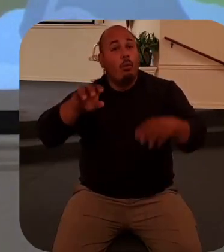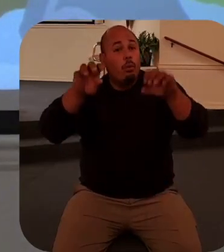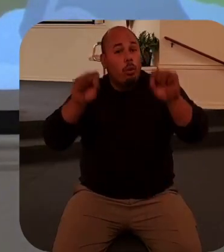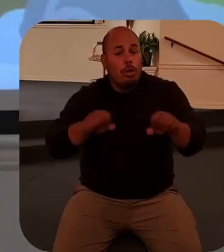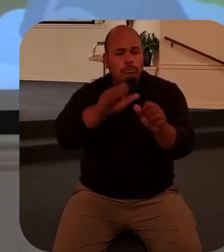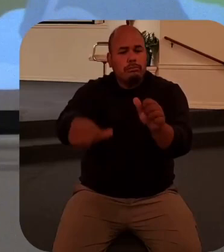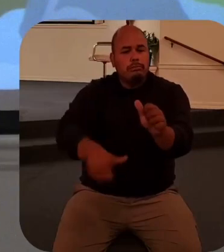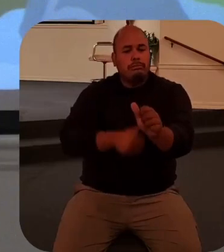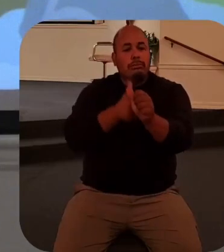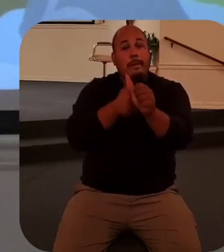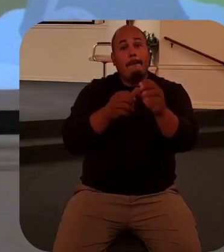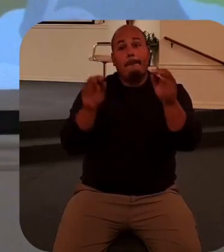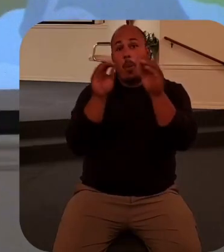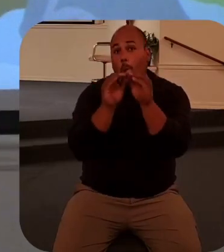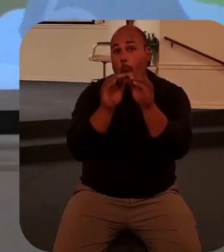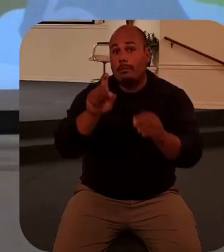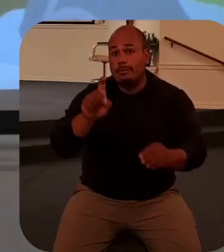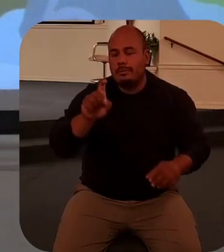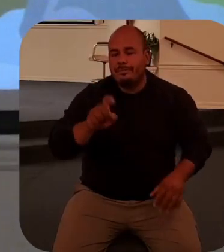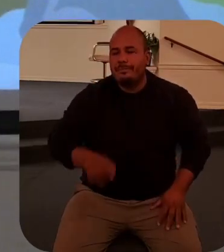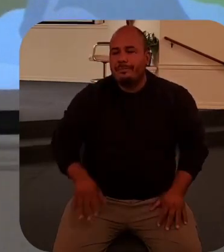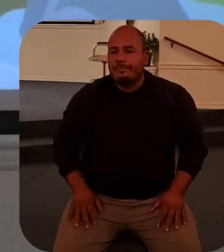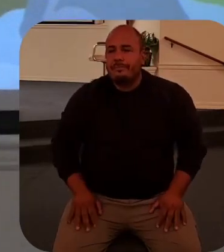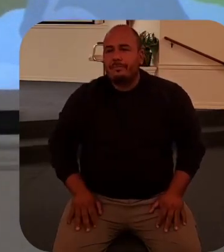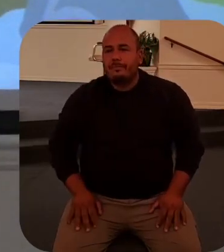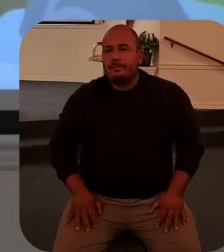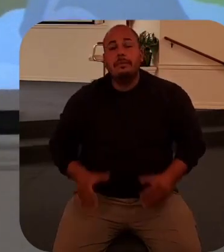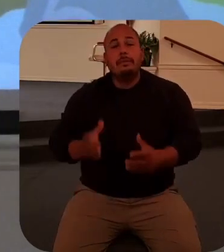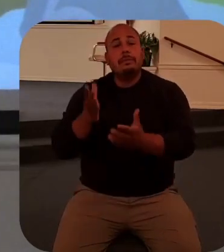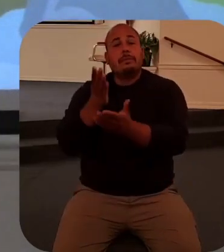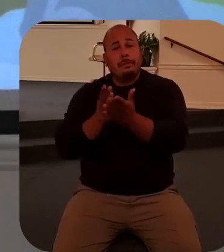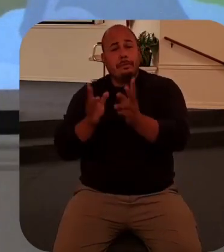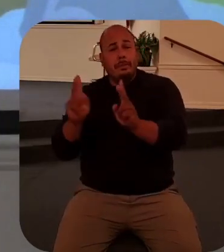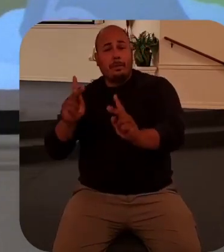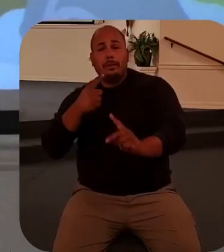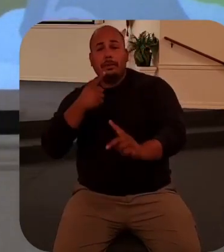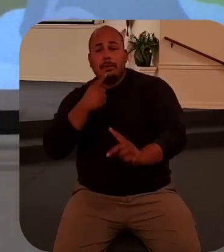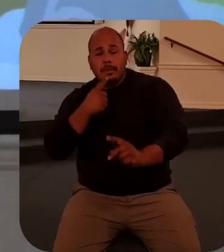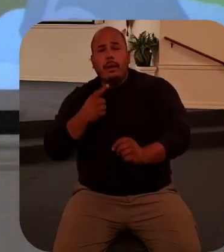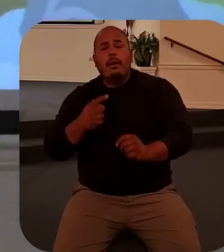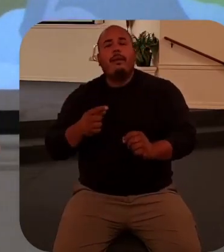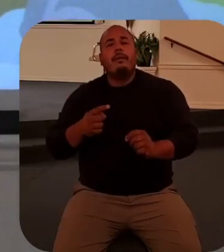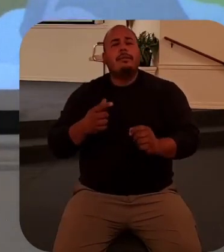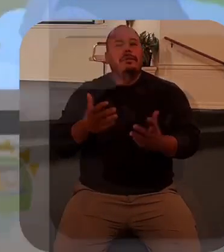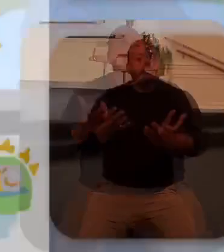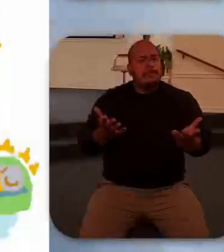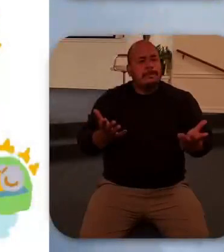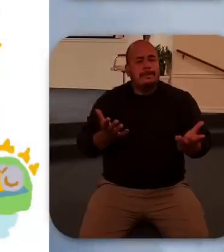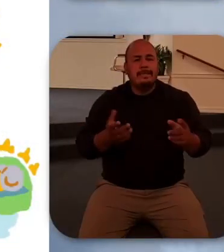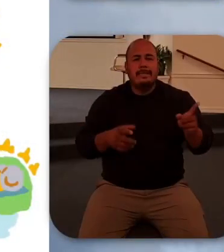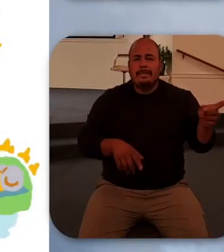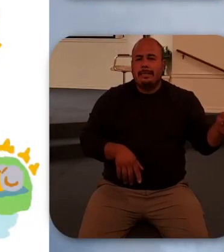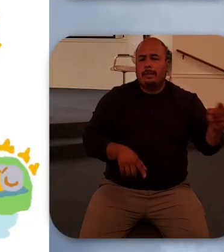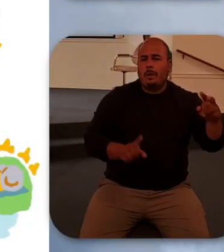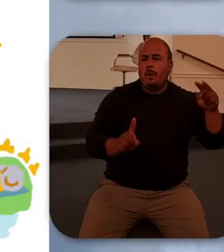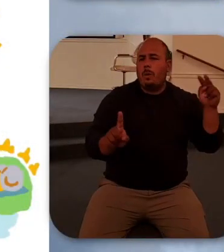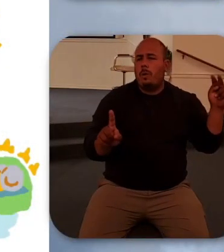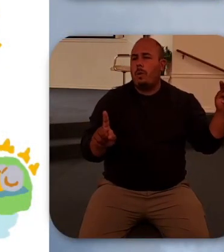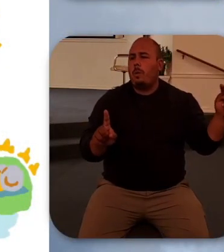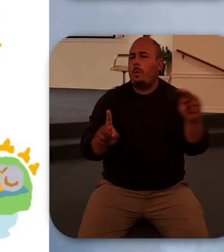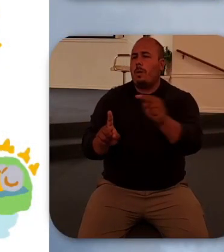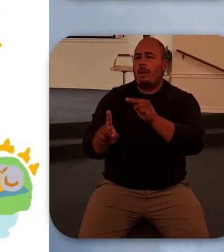some people have said Jesus was upset with the unbelief all around him